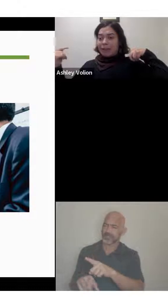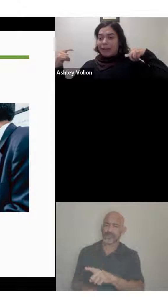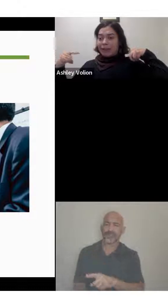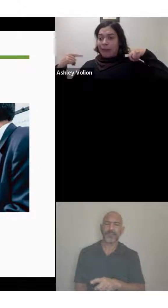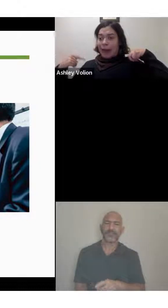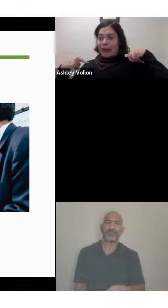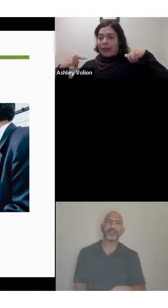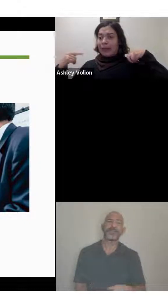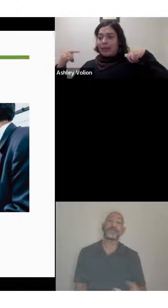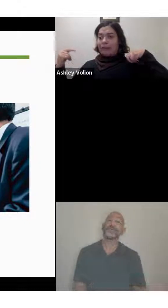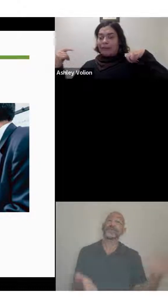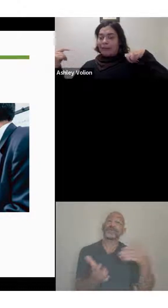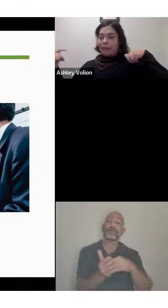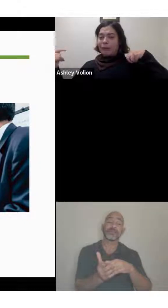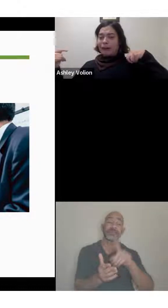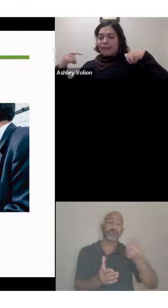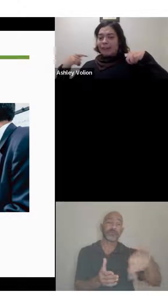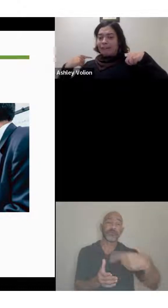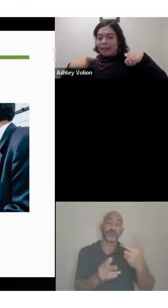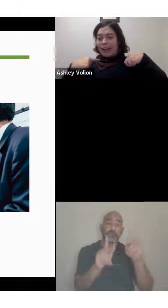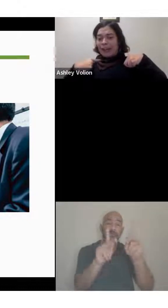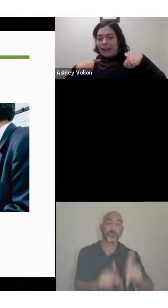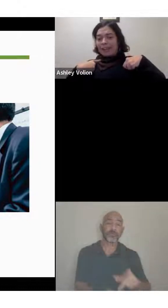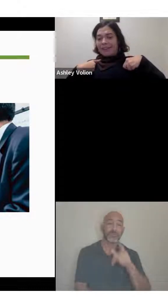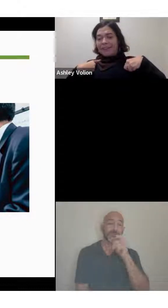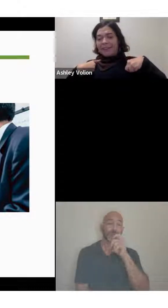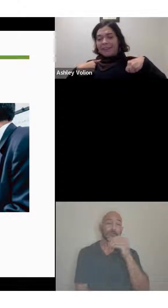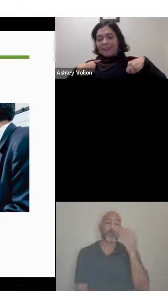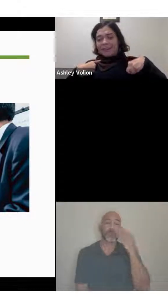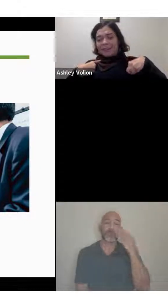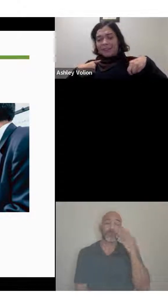you live in your body and your experience everything.